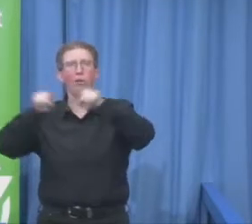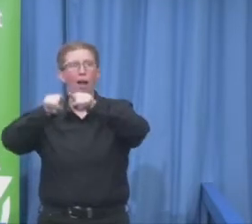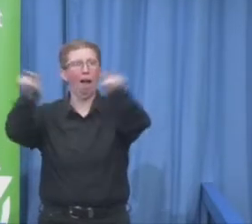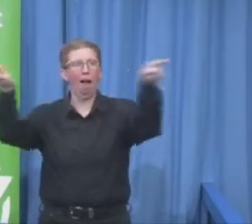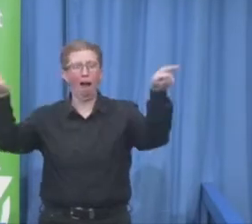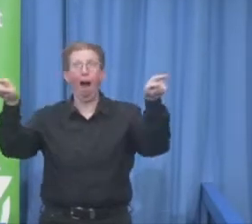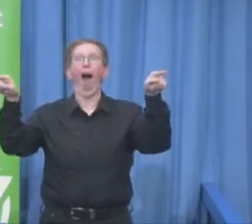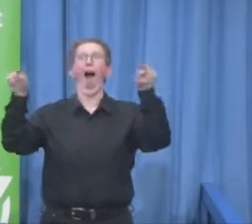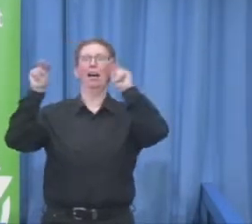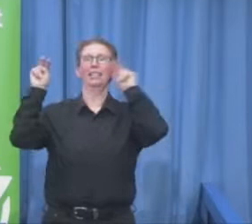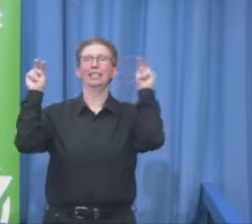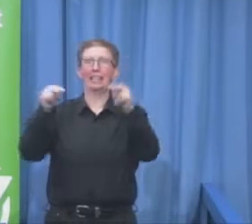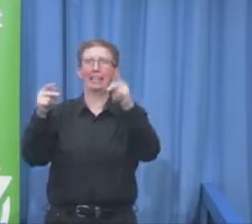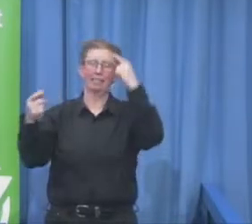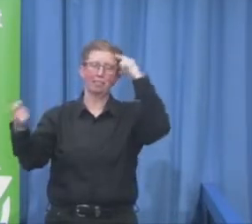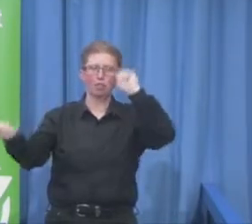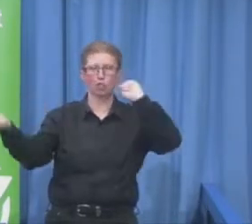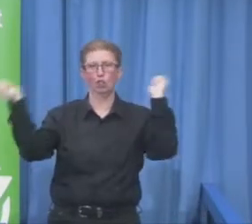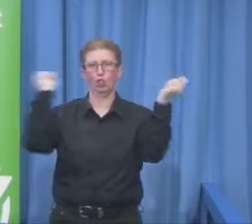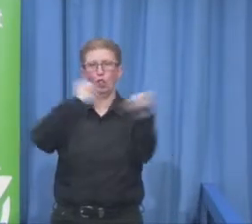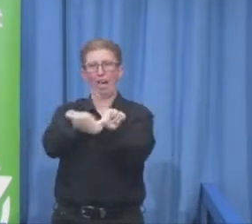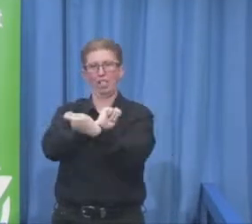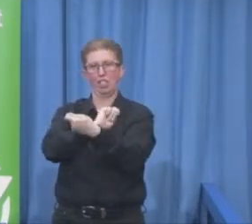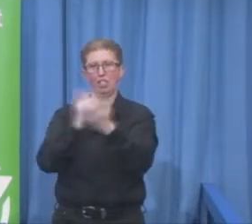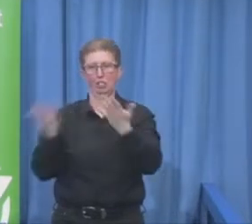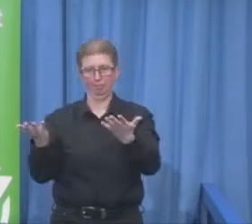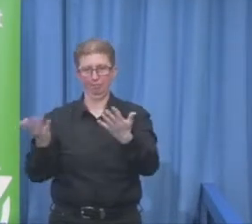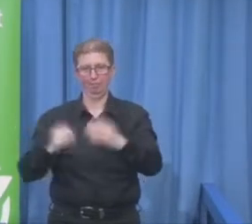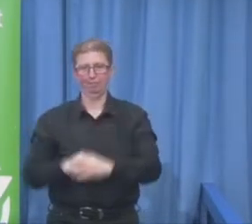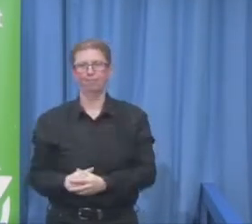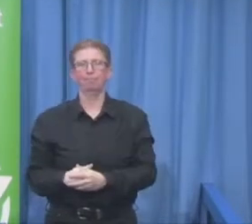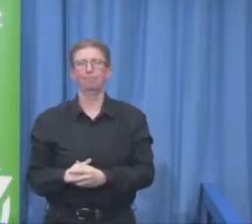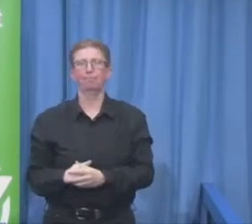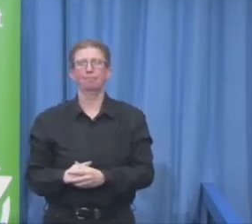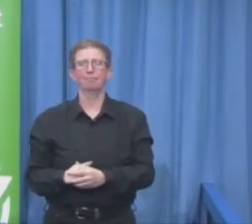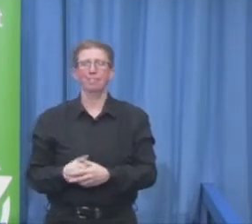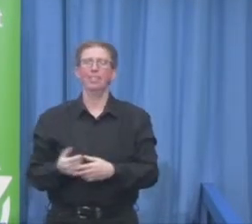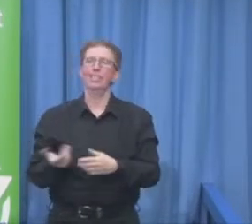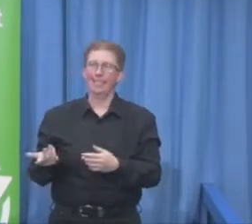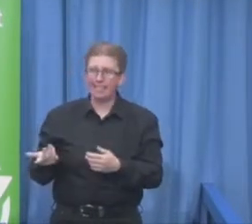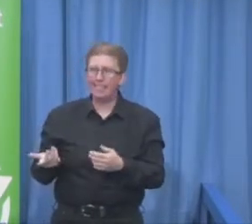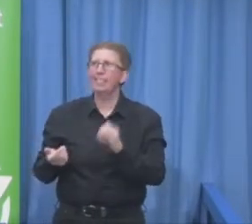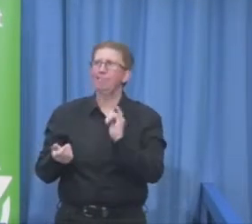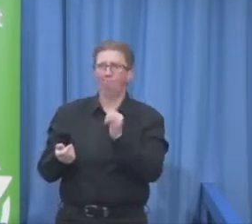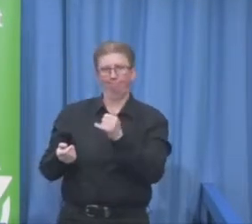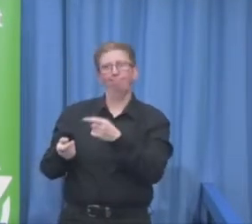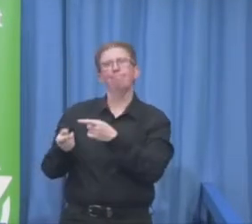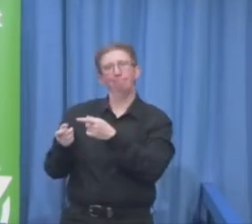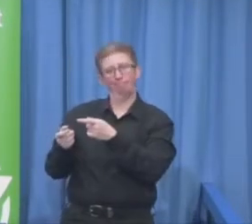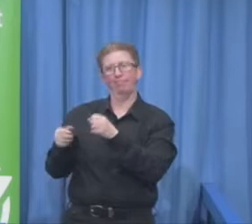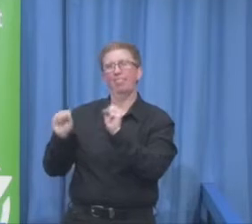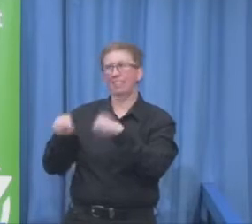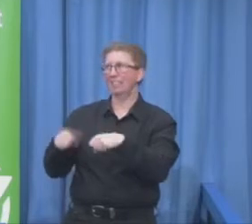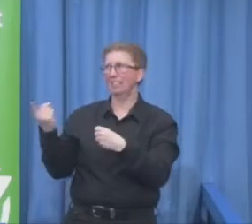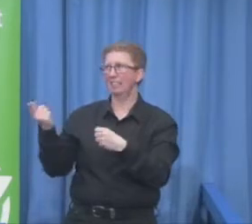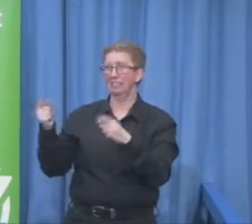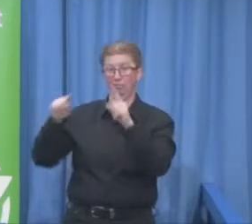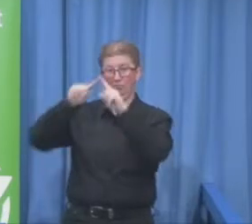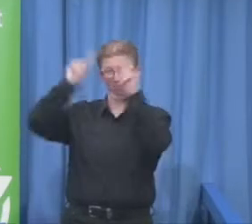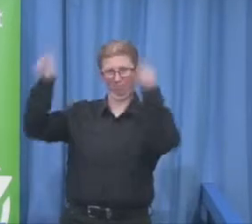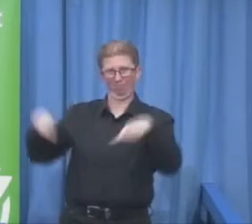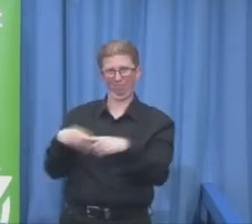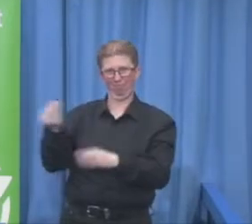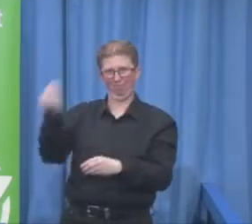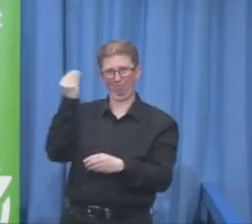That's absolutely right, Carolyn, and I have here in my hand the project proposal. I'd love to share